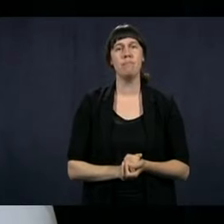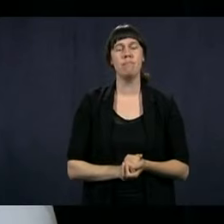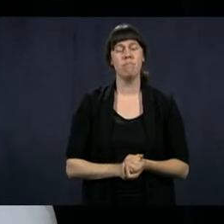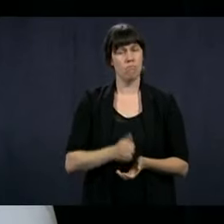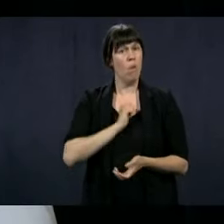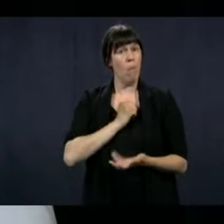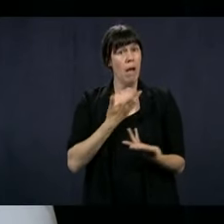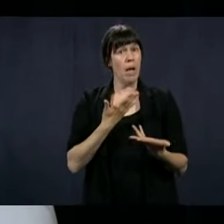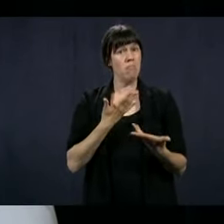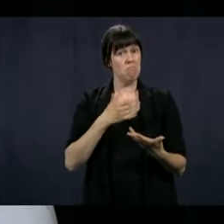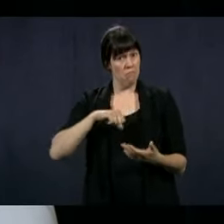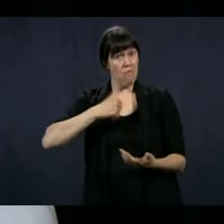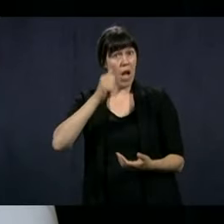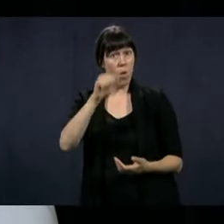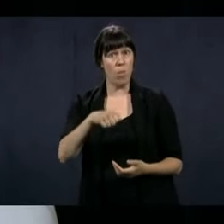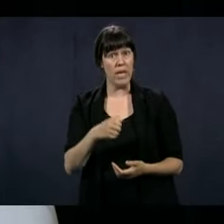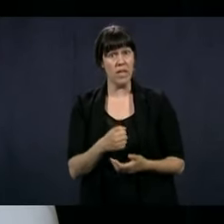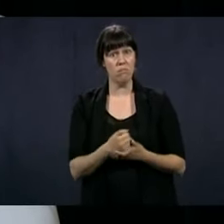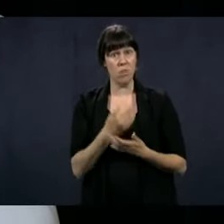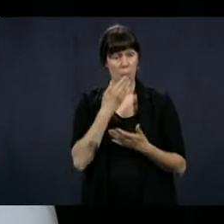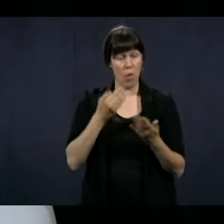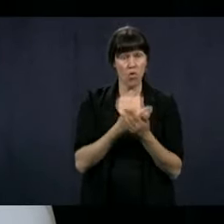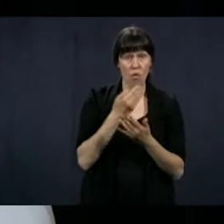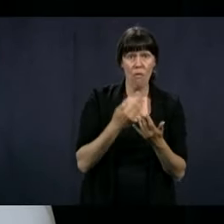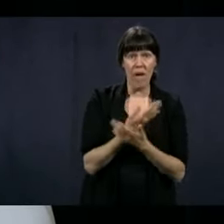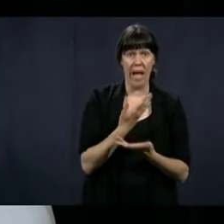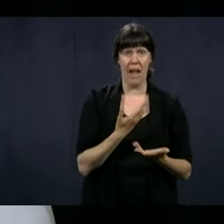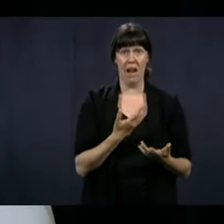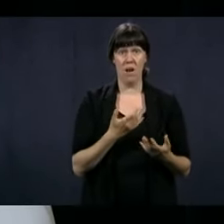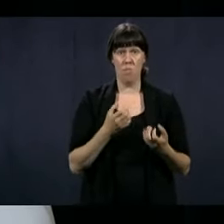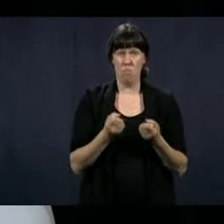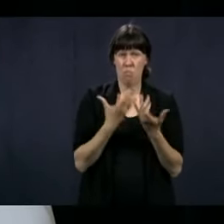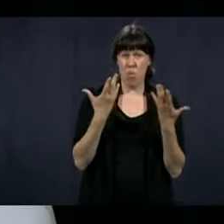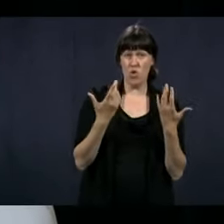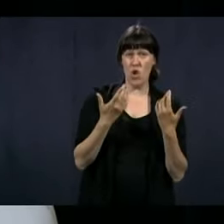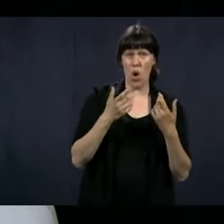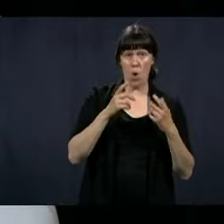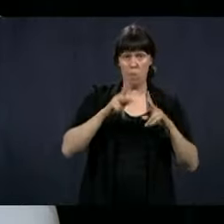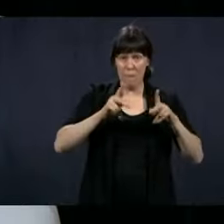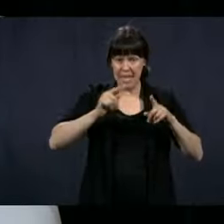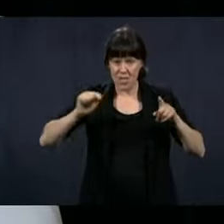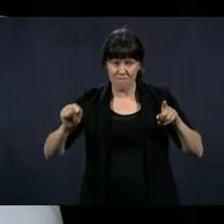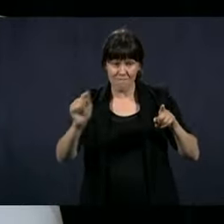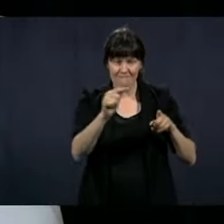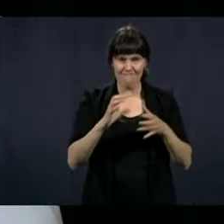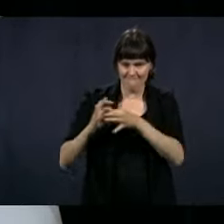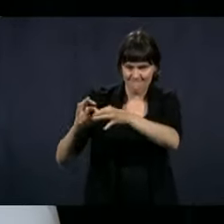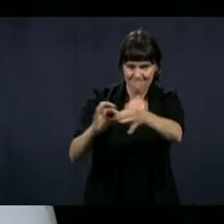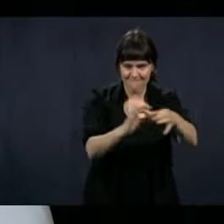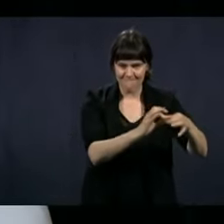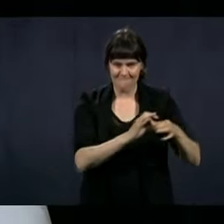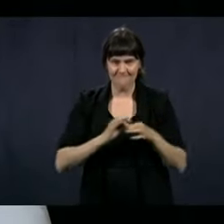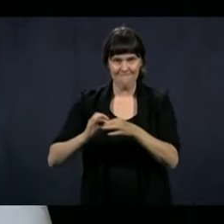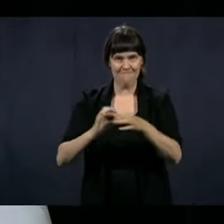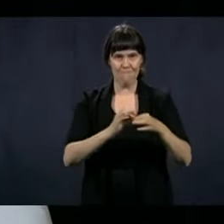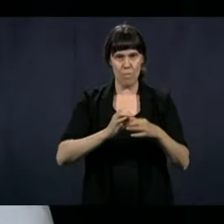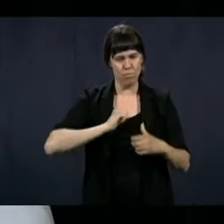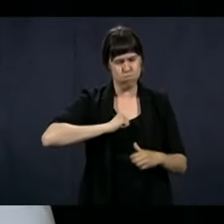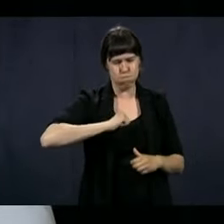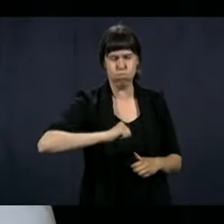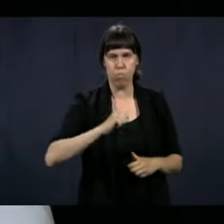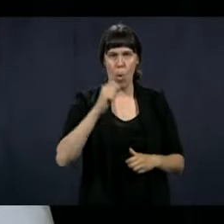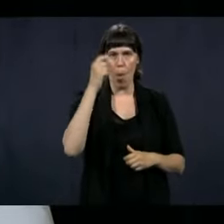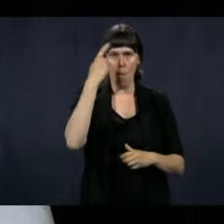down the right road, and I'm very proud of it. all stakeholders have mobilized themselves, and very quickly